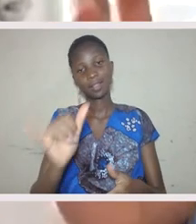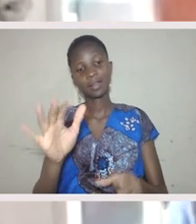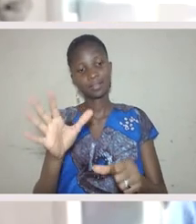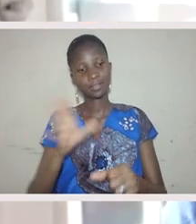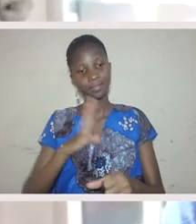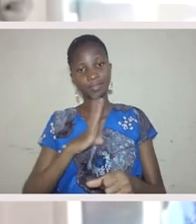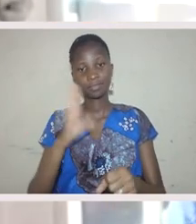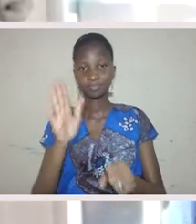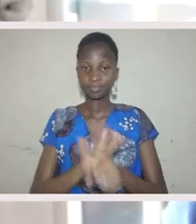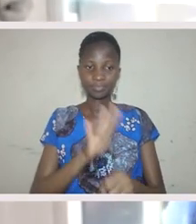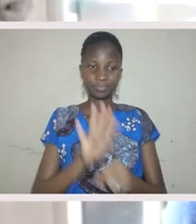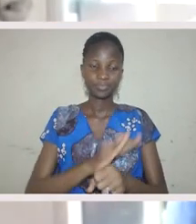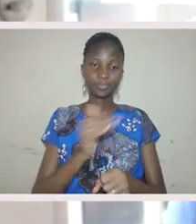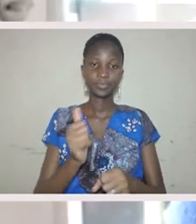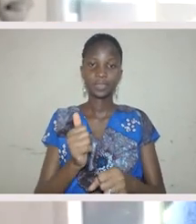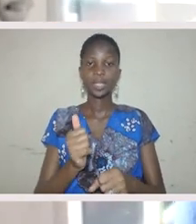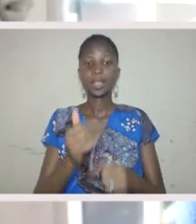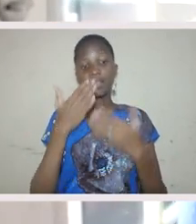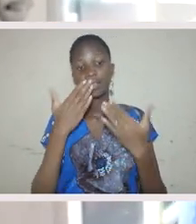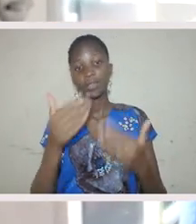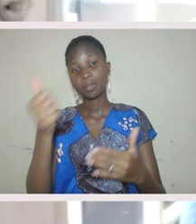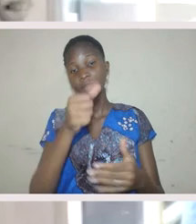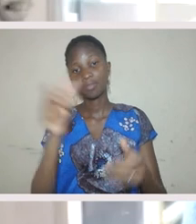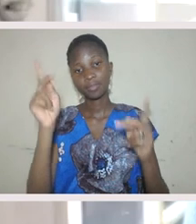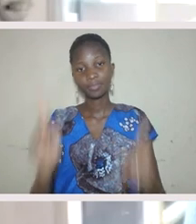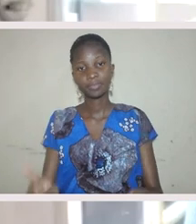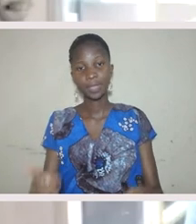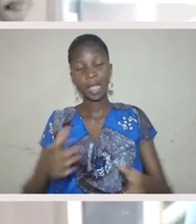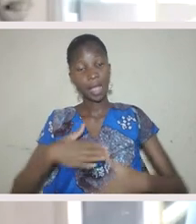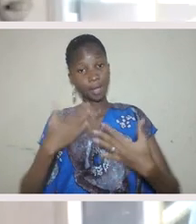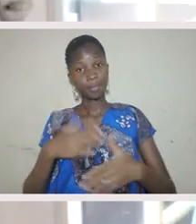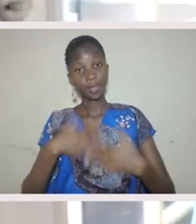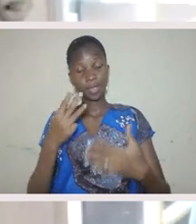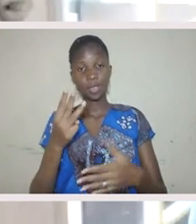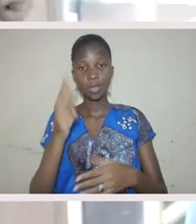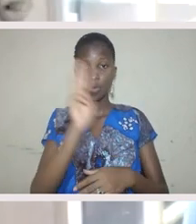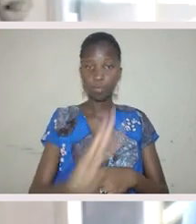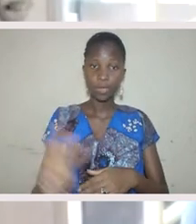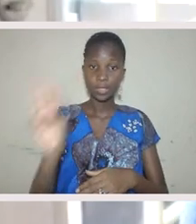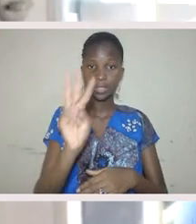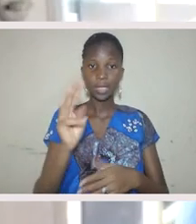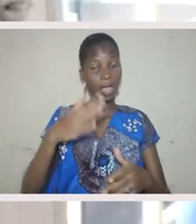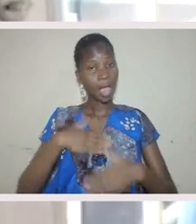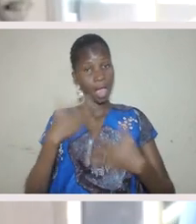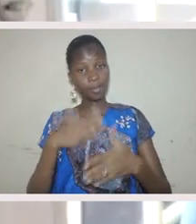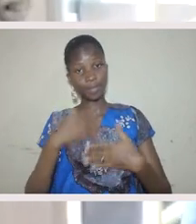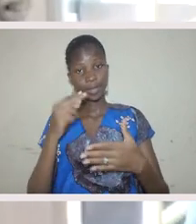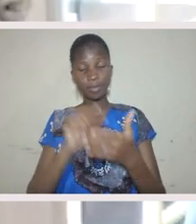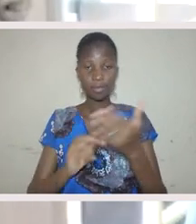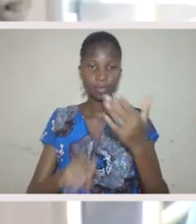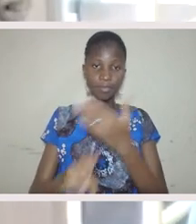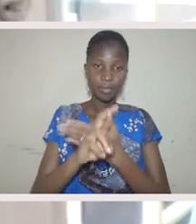Bye, everybody. Happy Wednesday, happy November. Please prepare